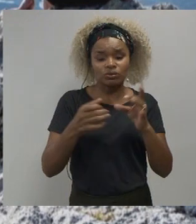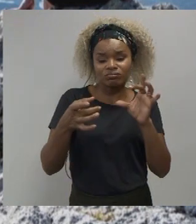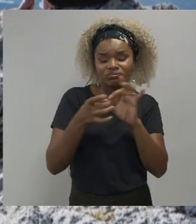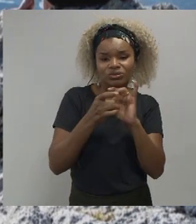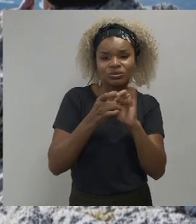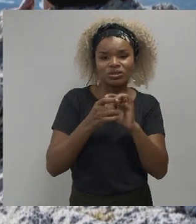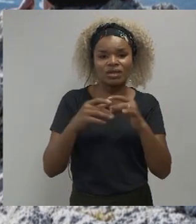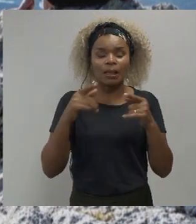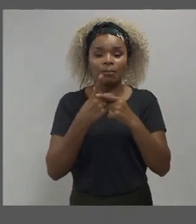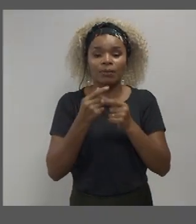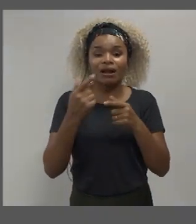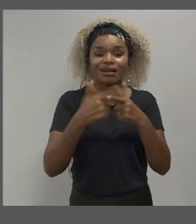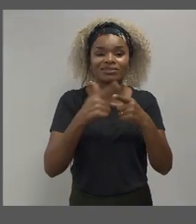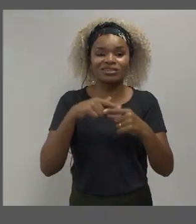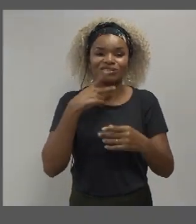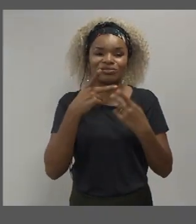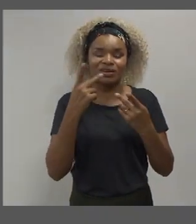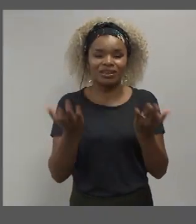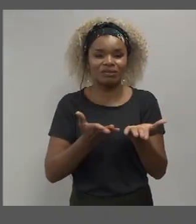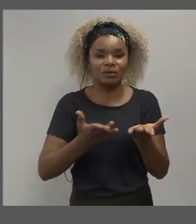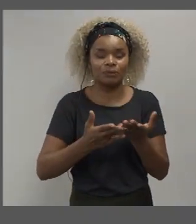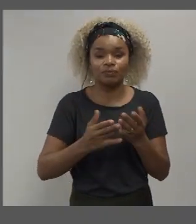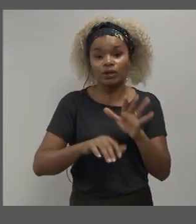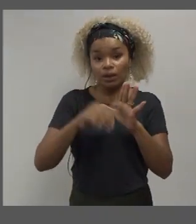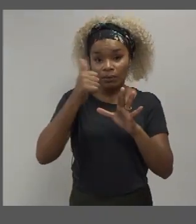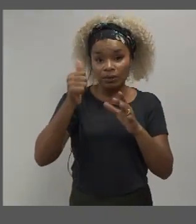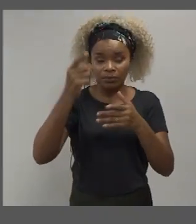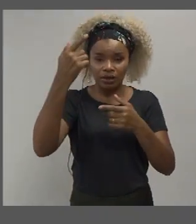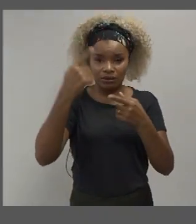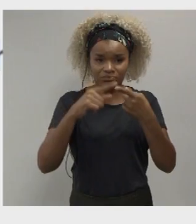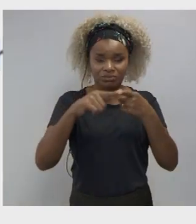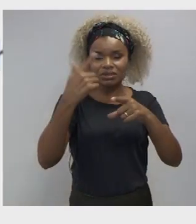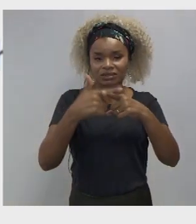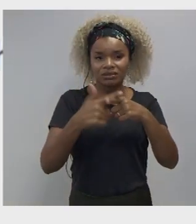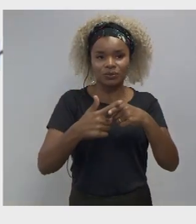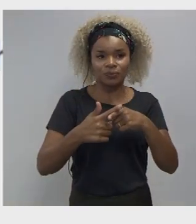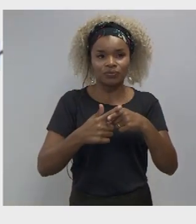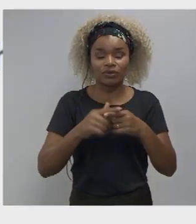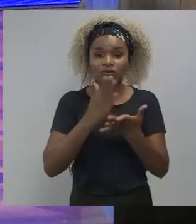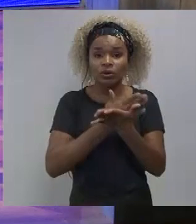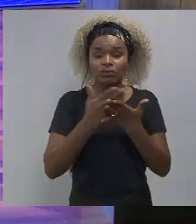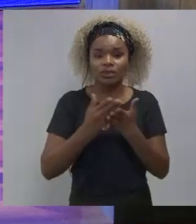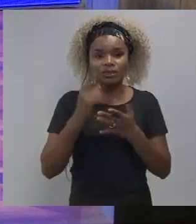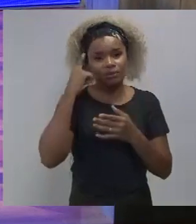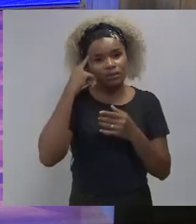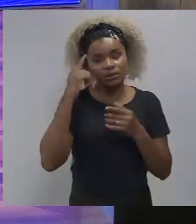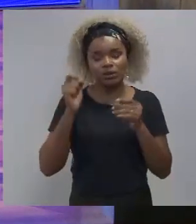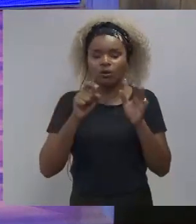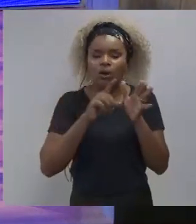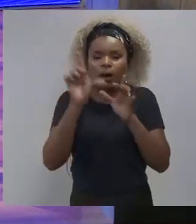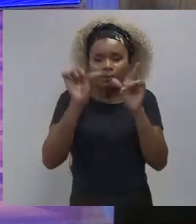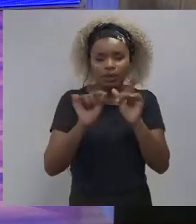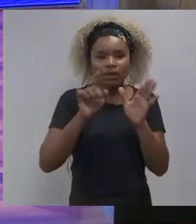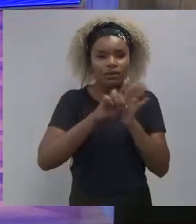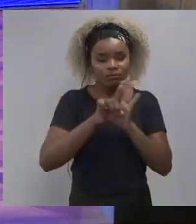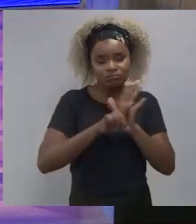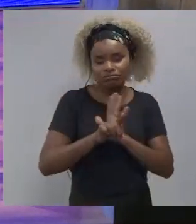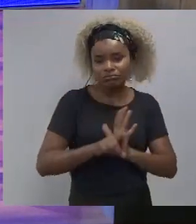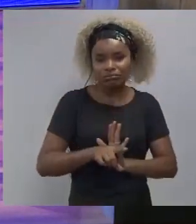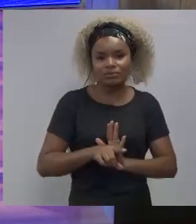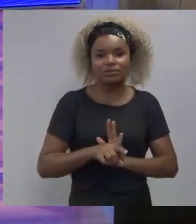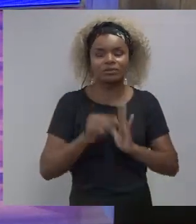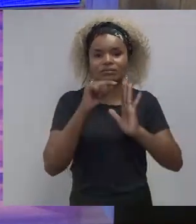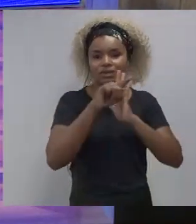reasons I'm going to tell you about so the first reason we're going to start off with a little quiz so